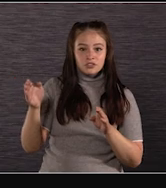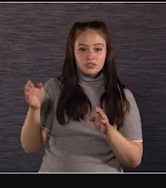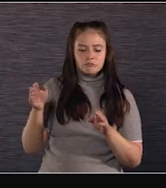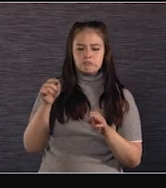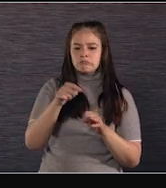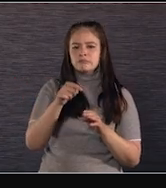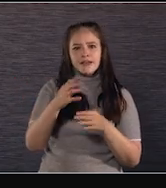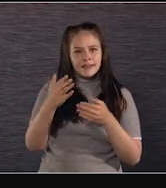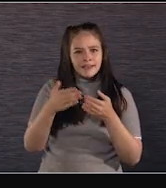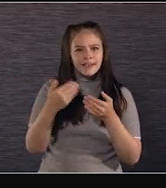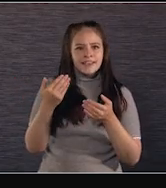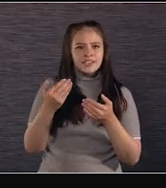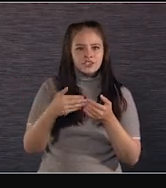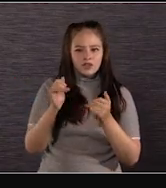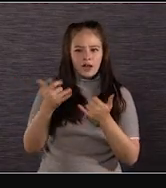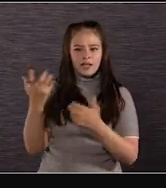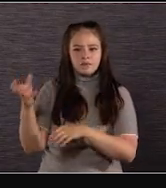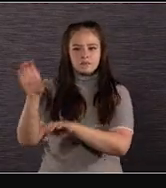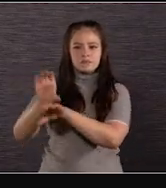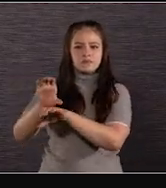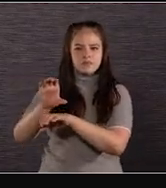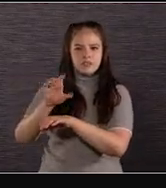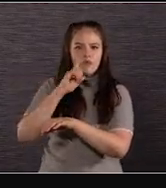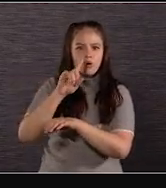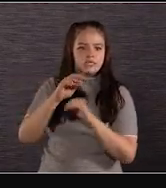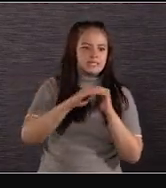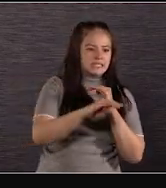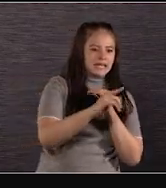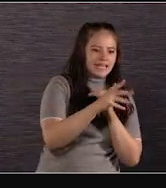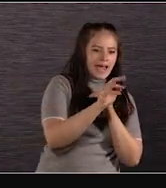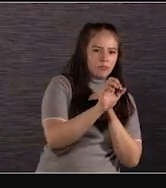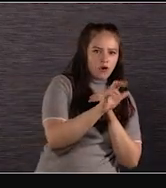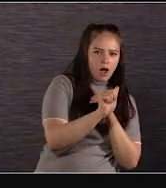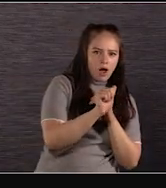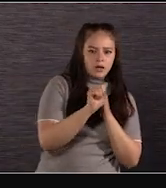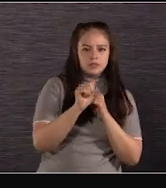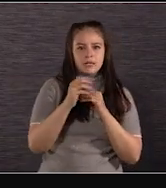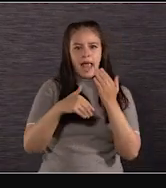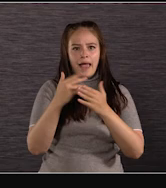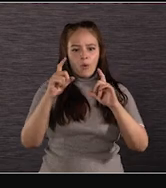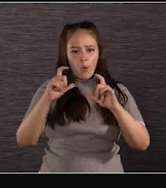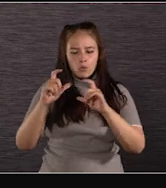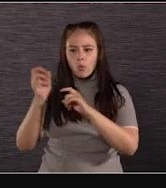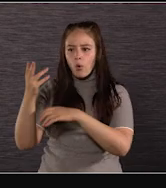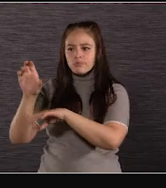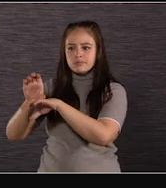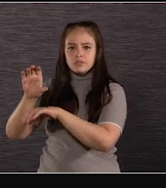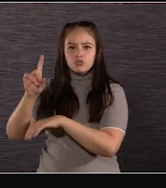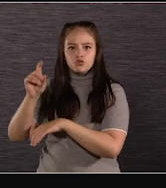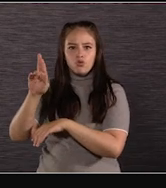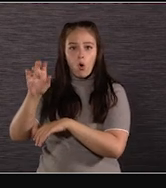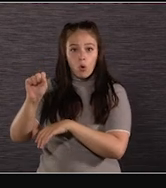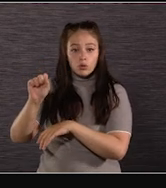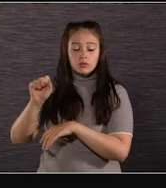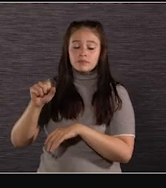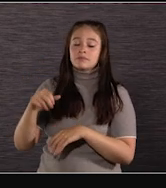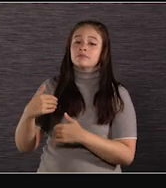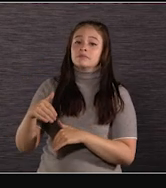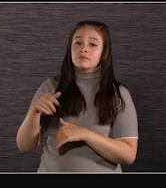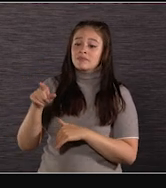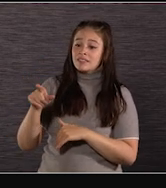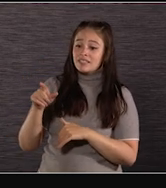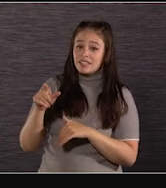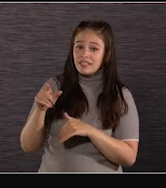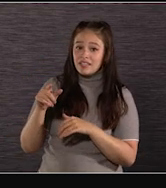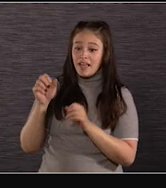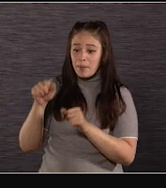going on and off drones, going on Steadicam, handheld. So the size of this camera and the compactness of it is going